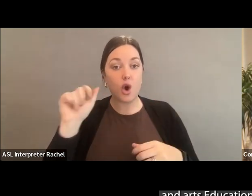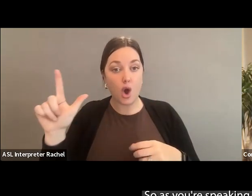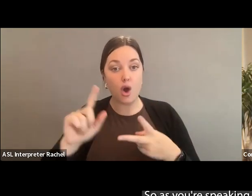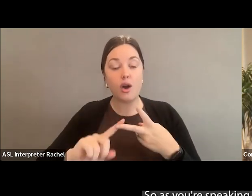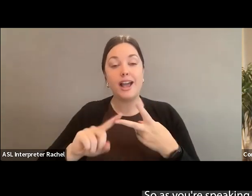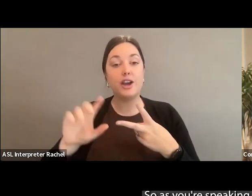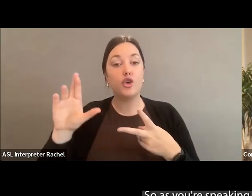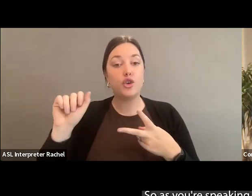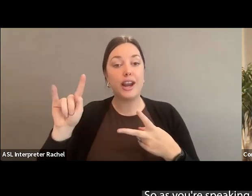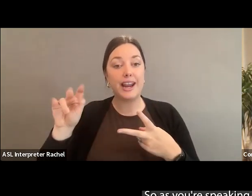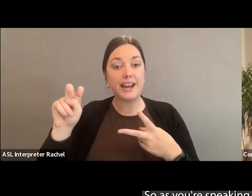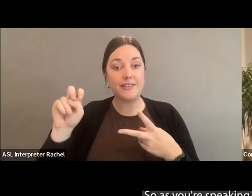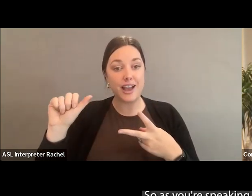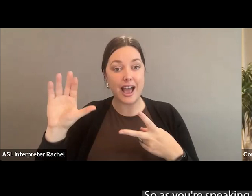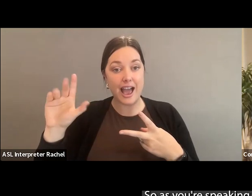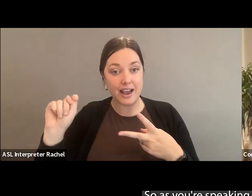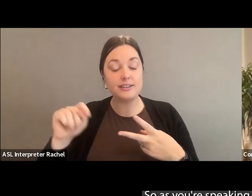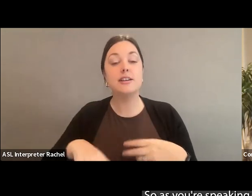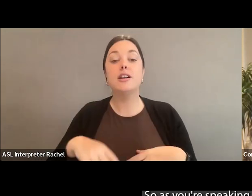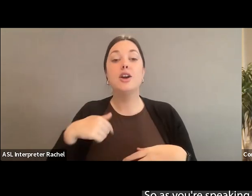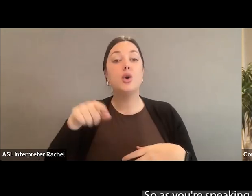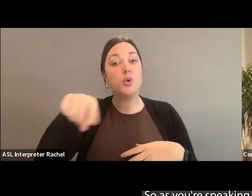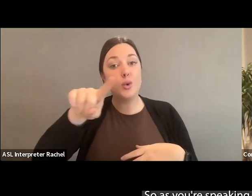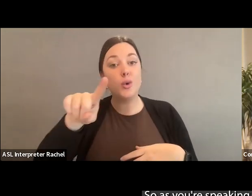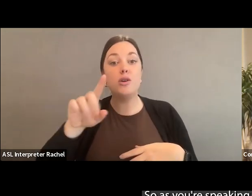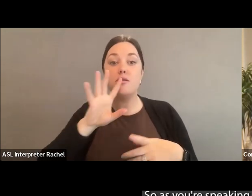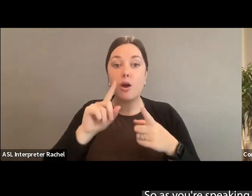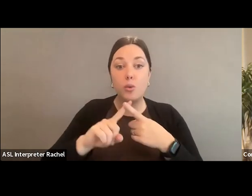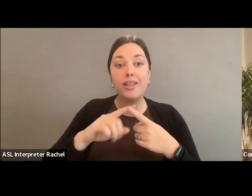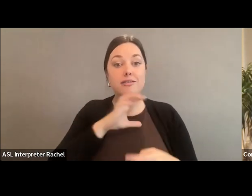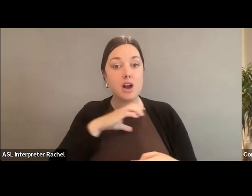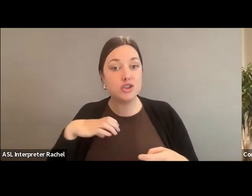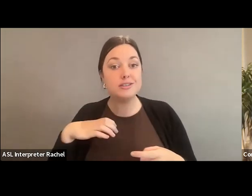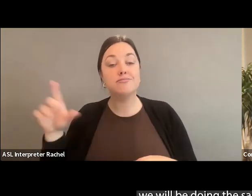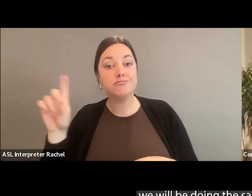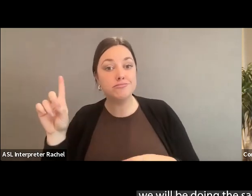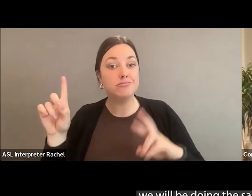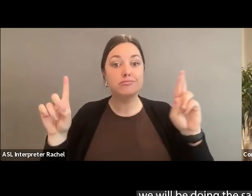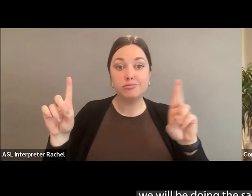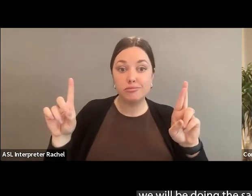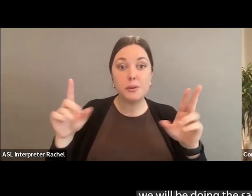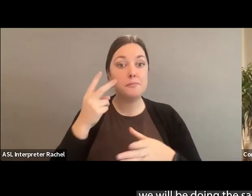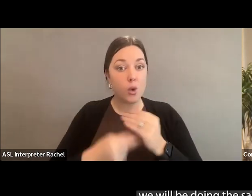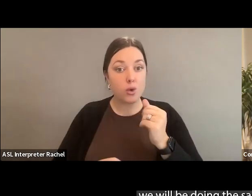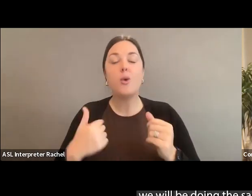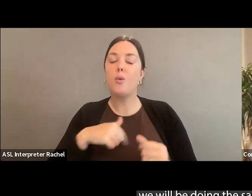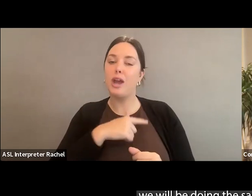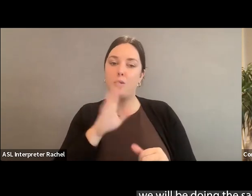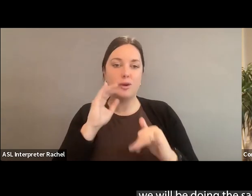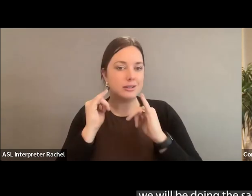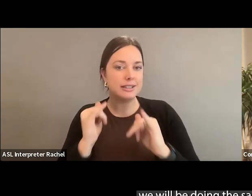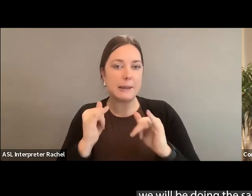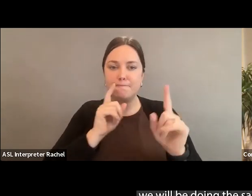legislation. So as you're speaking with members of Congress on both sides of the aisle, we will be doing the same to